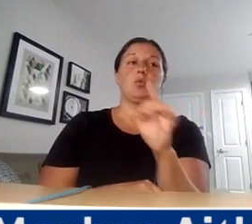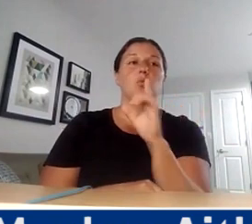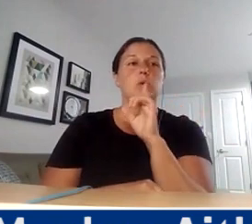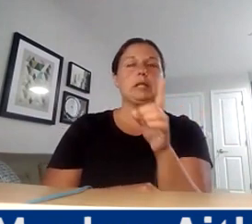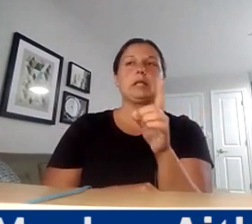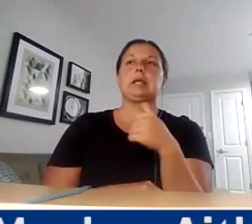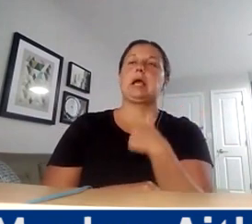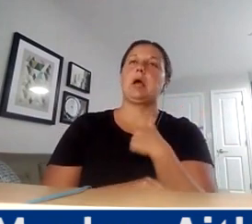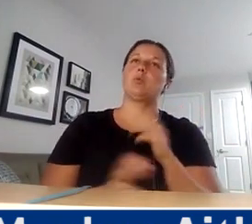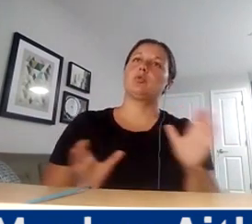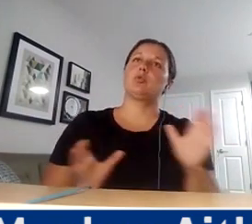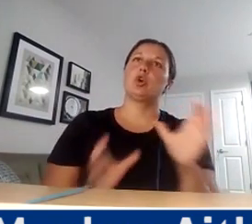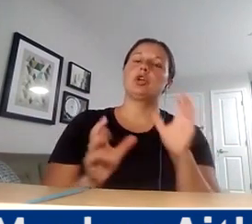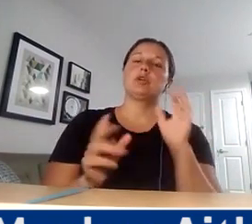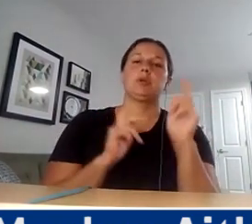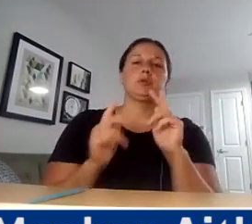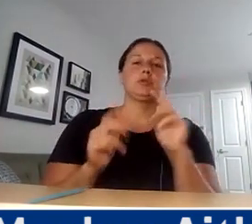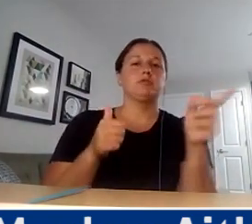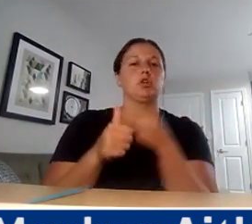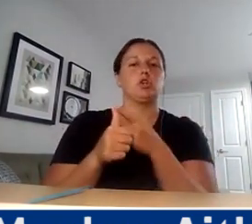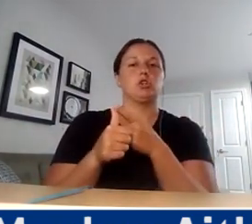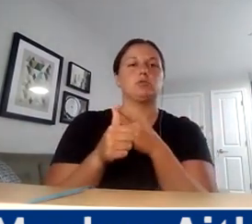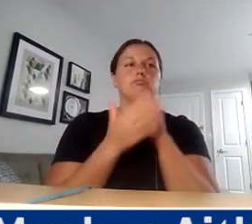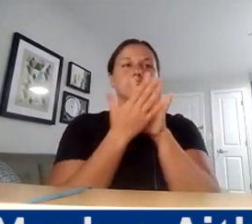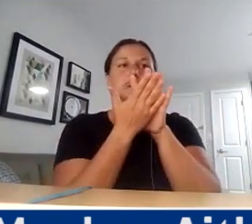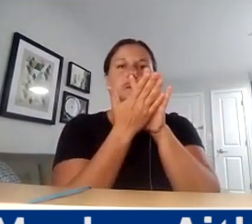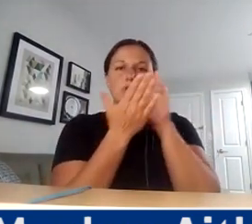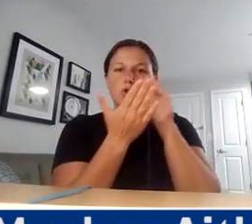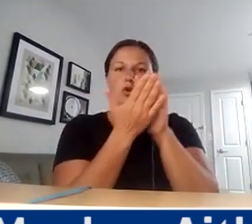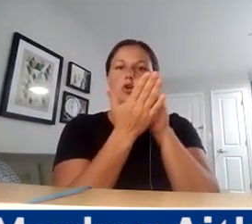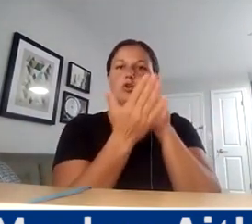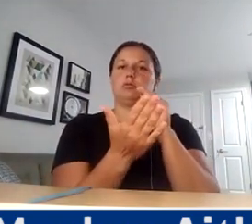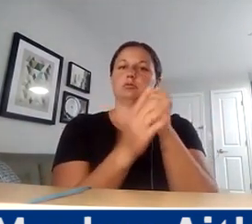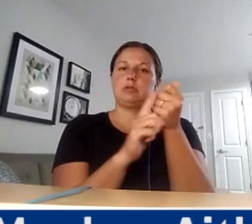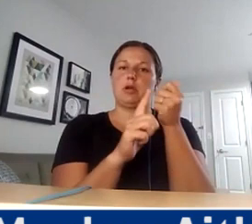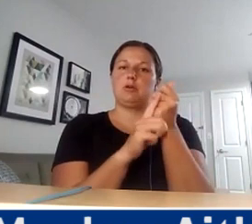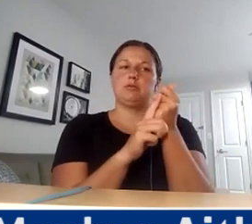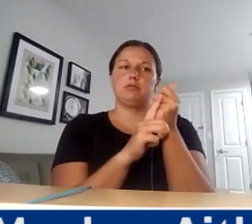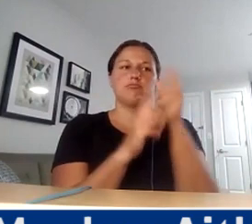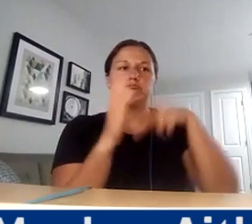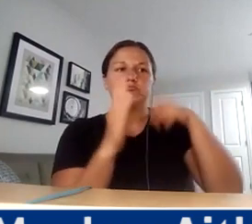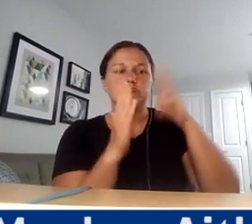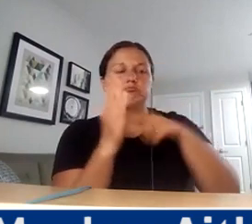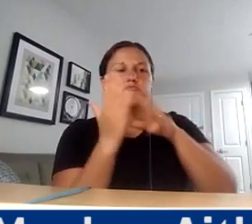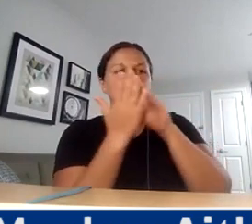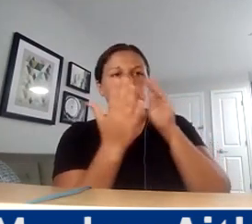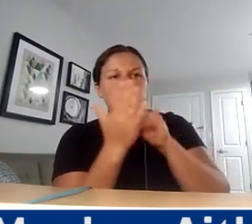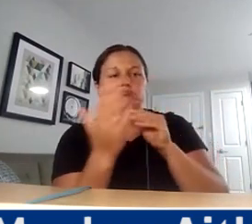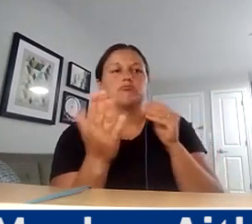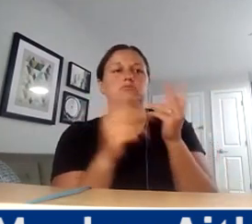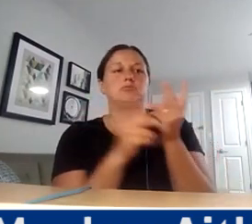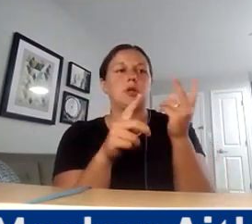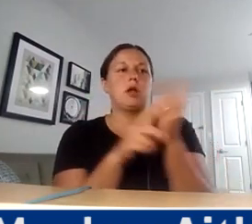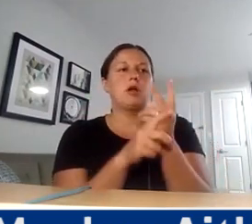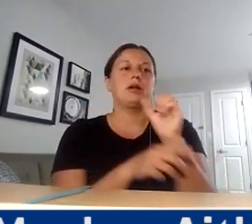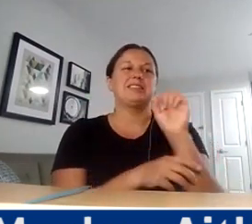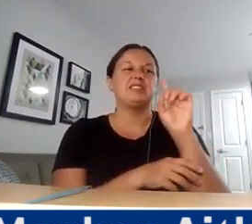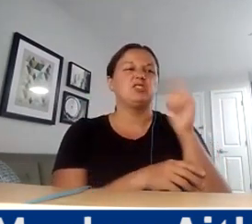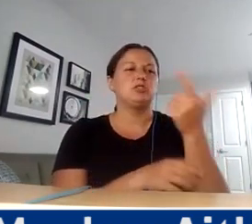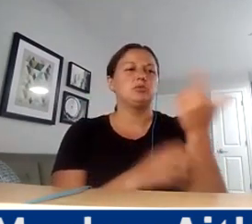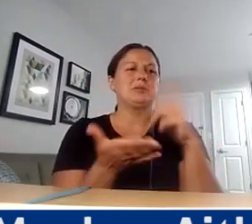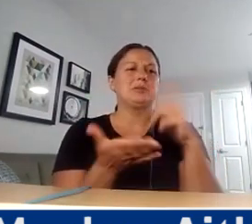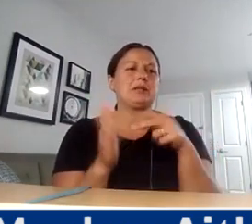to, you know, one, kind of educate themselves about the SDGs and familiarize themselves just with information on it.